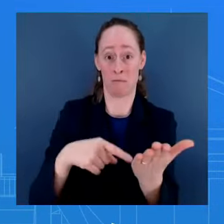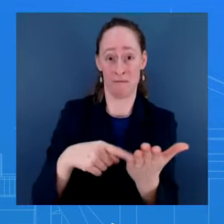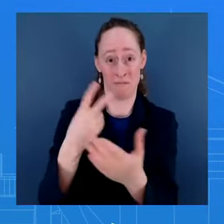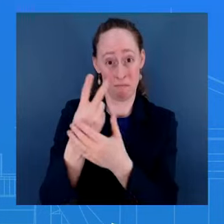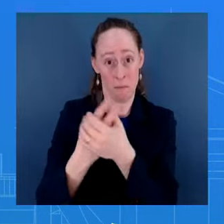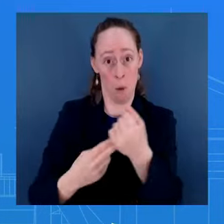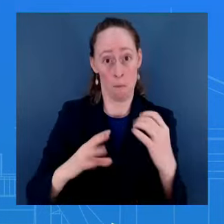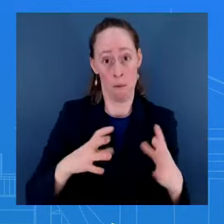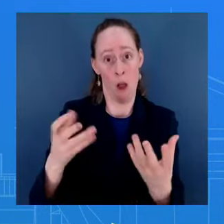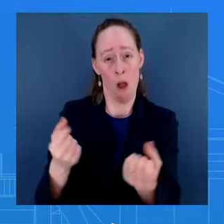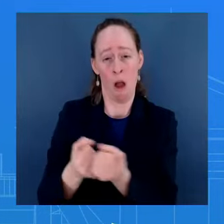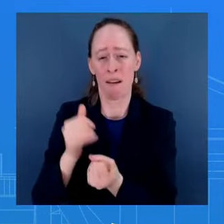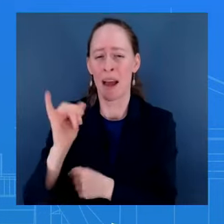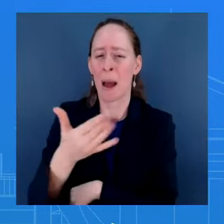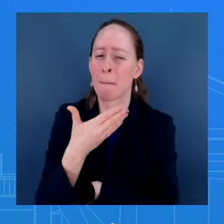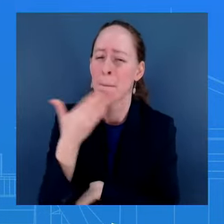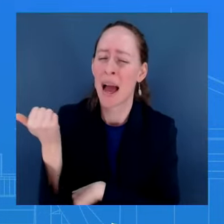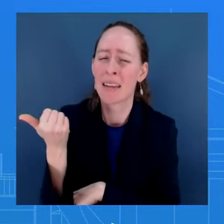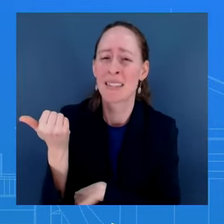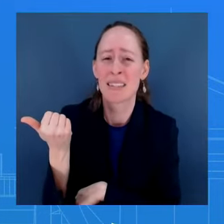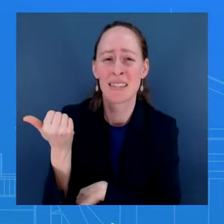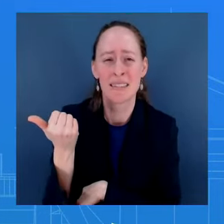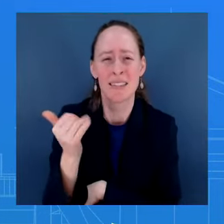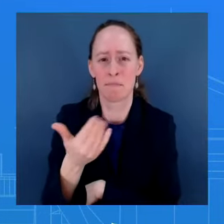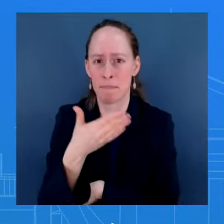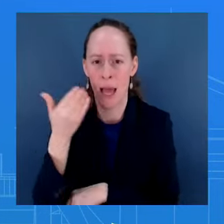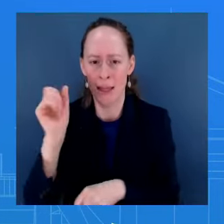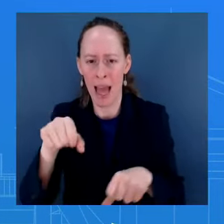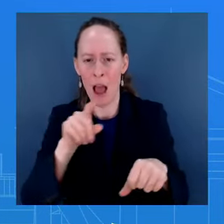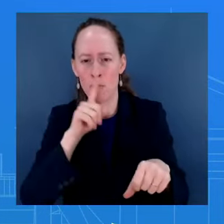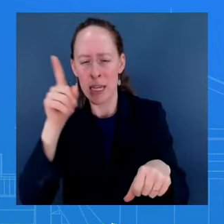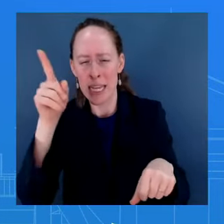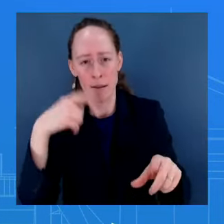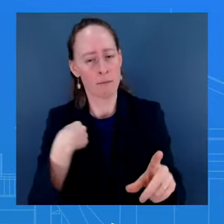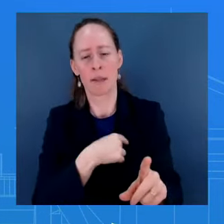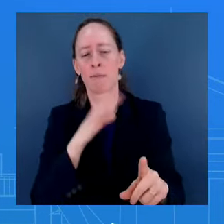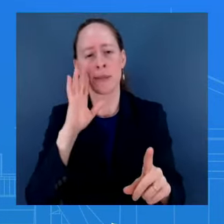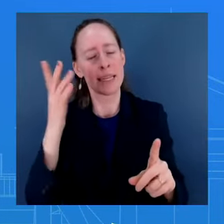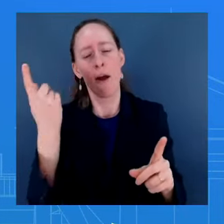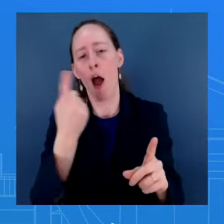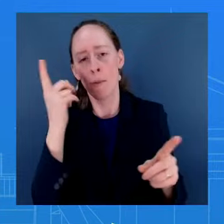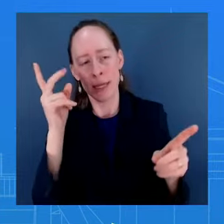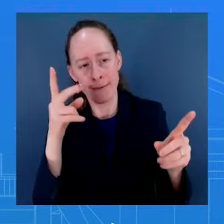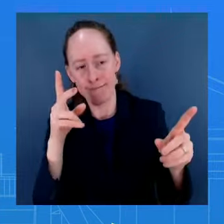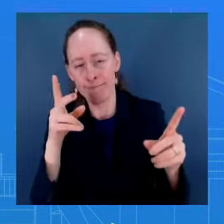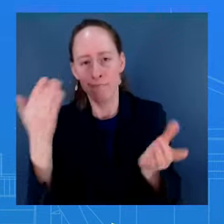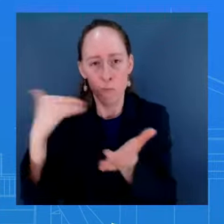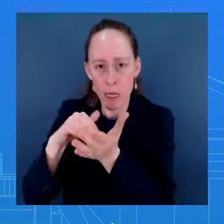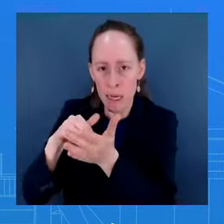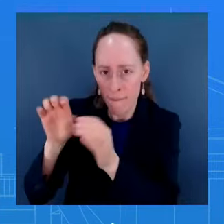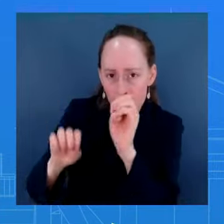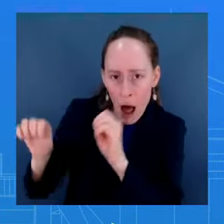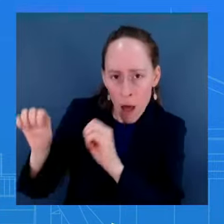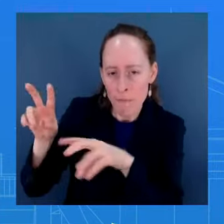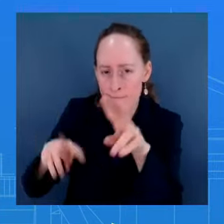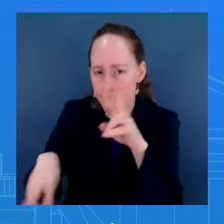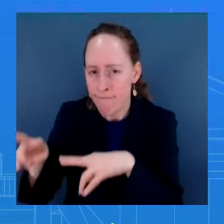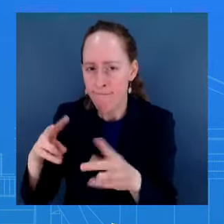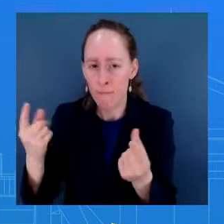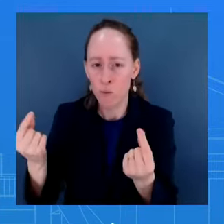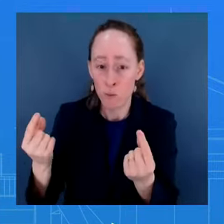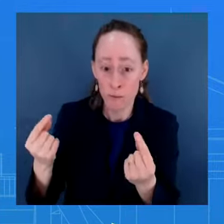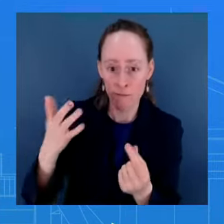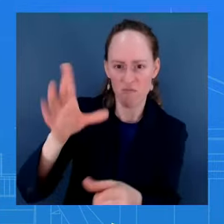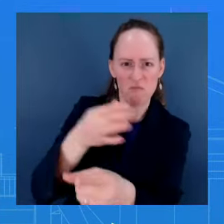but we just have not made a decision on that. Is there a timeline for when that decision will be made? If don't have a timeline for you, again, the